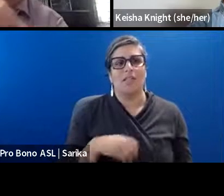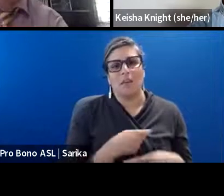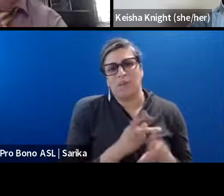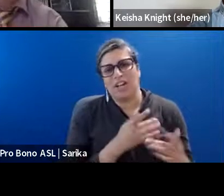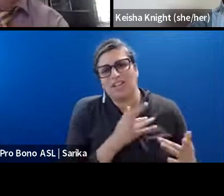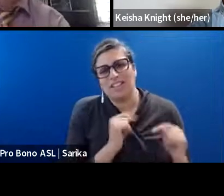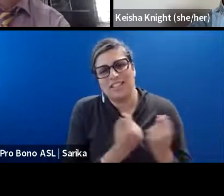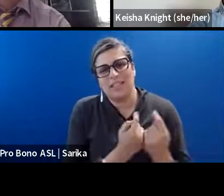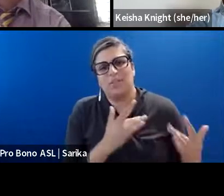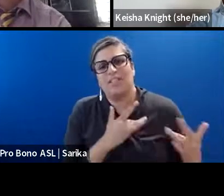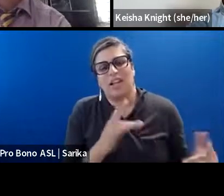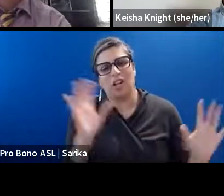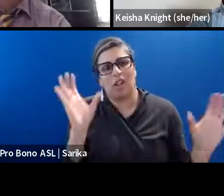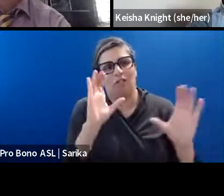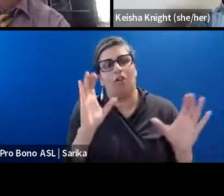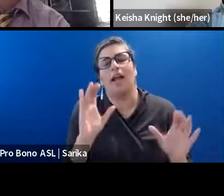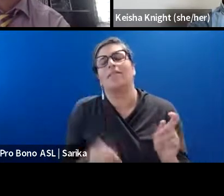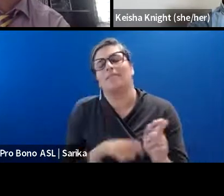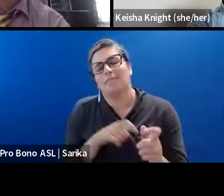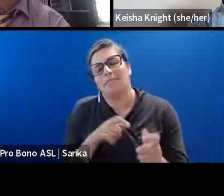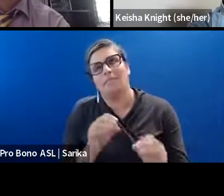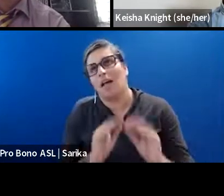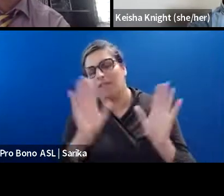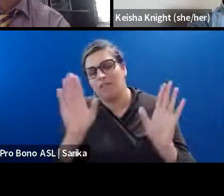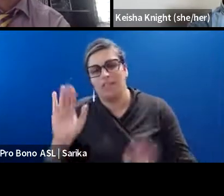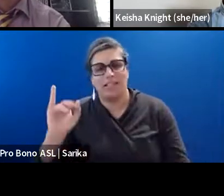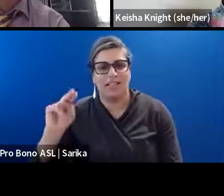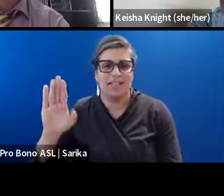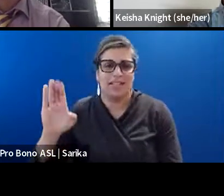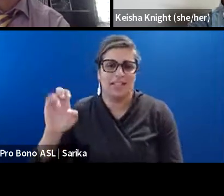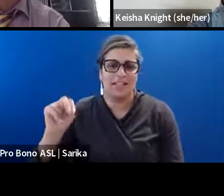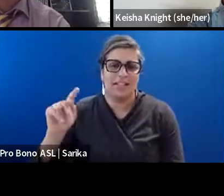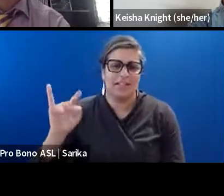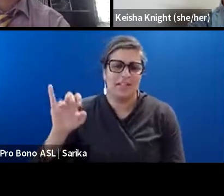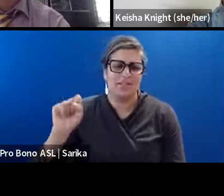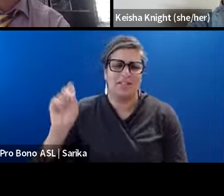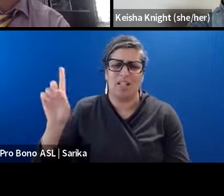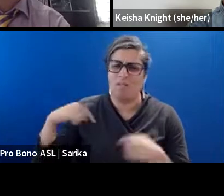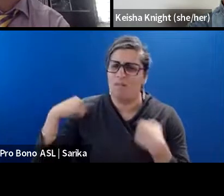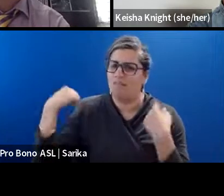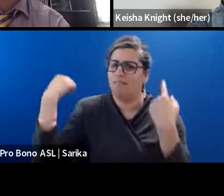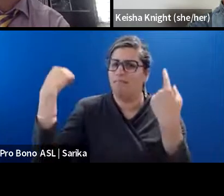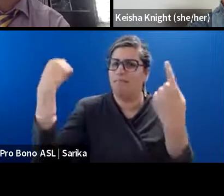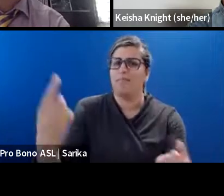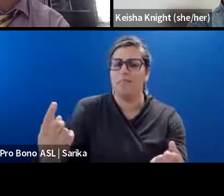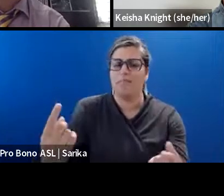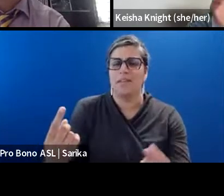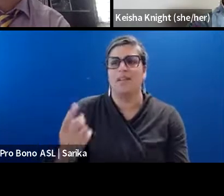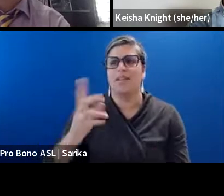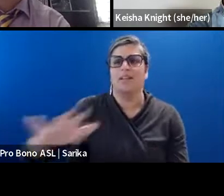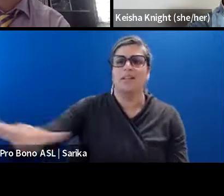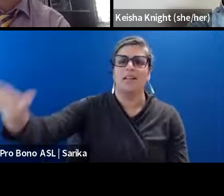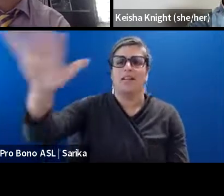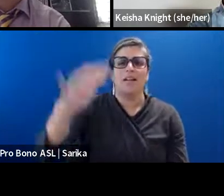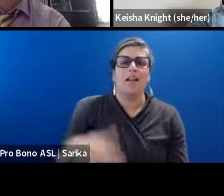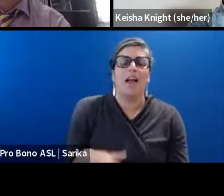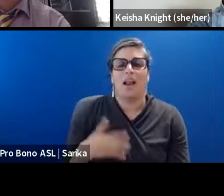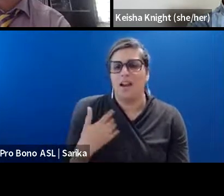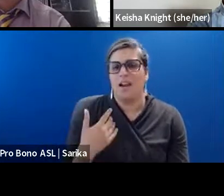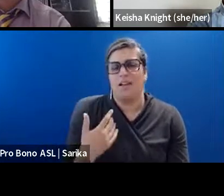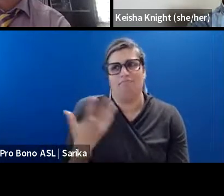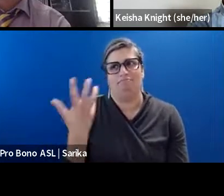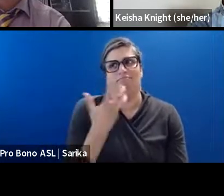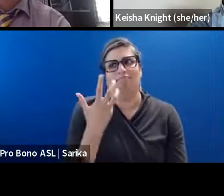obviously incentives, you know, we've had, we've got some of the longest running incentives, um, you know, out there. And, and I think that that has really